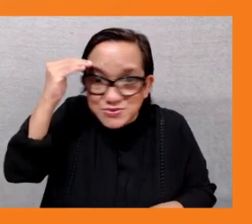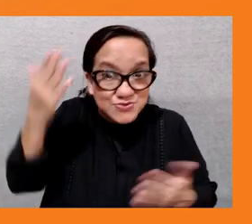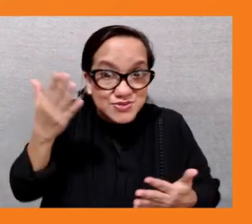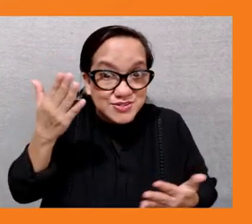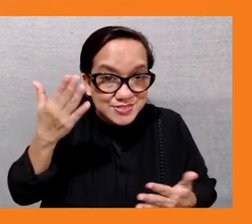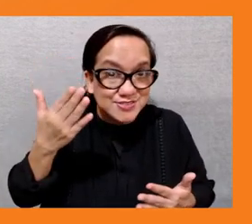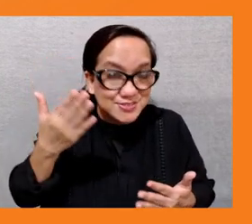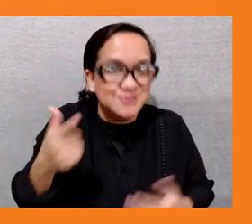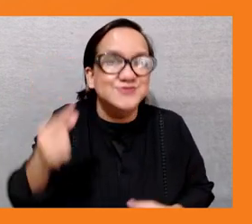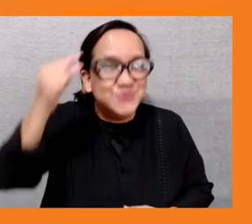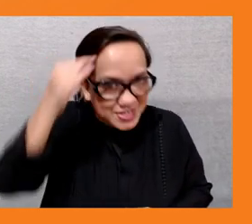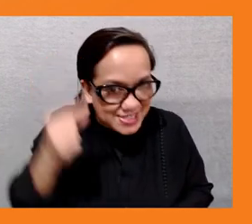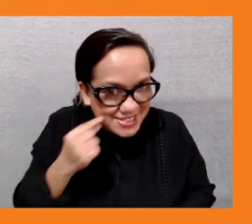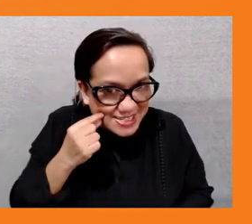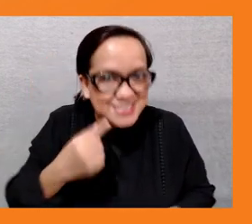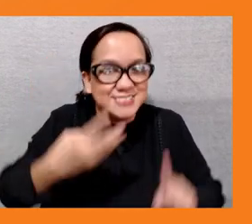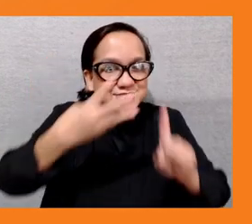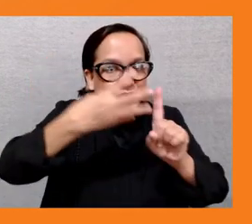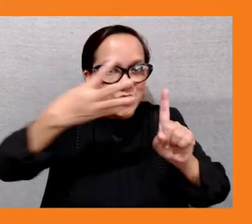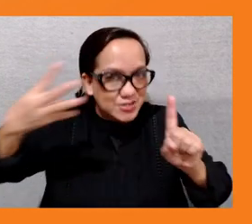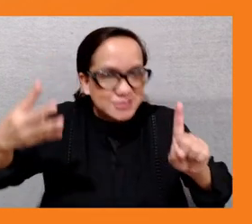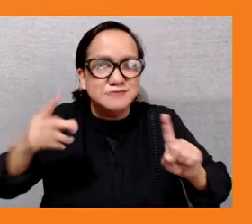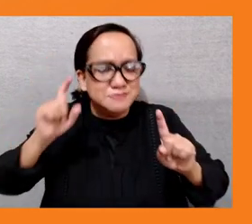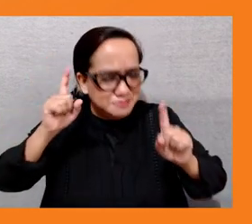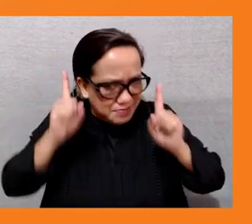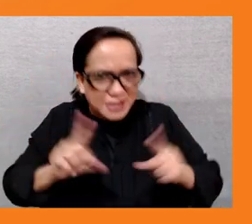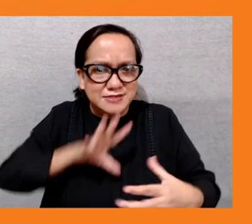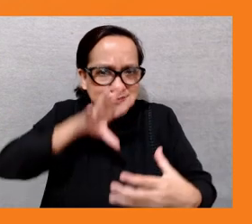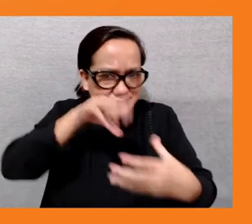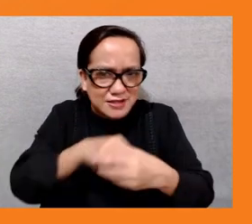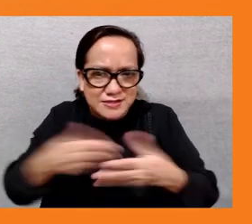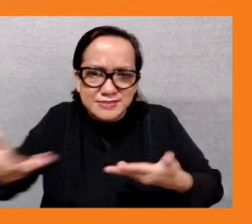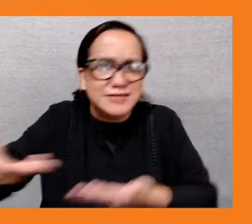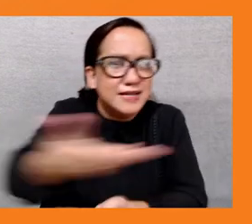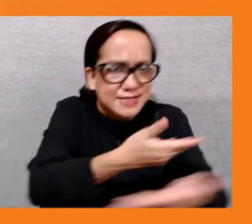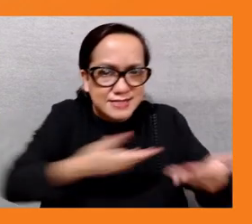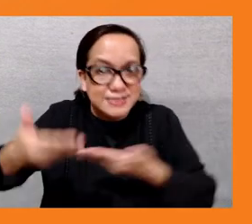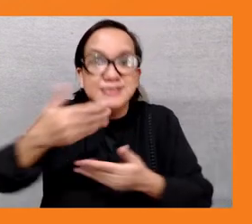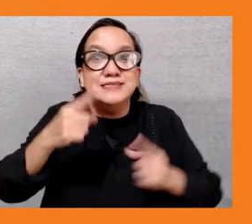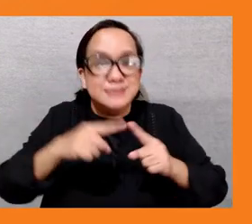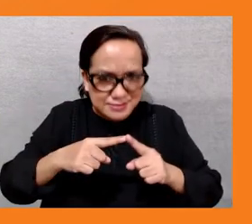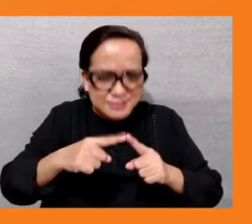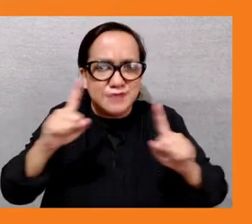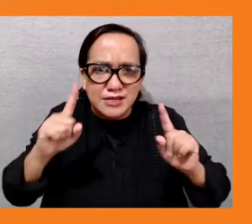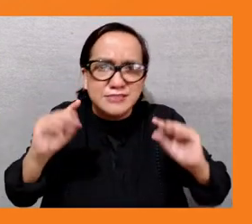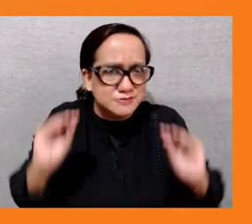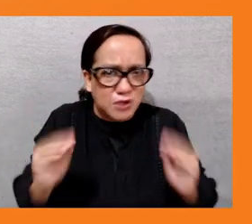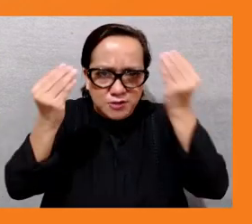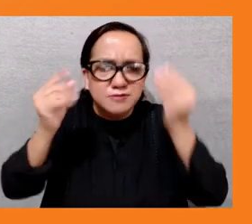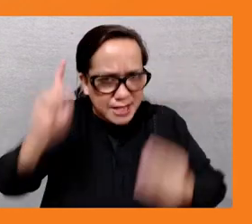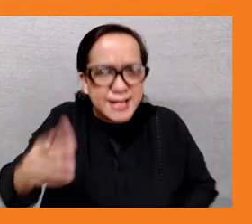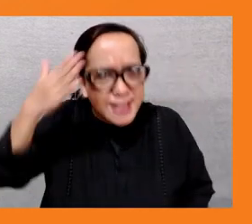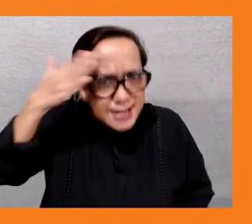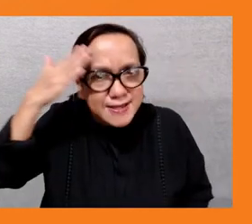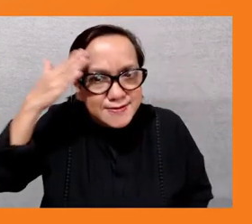to engage with boys and young men to promote gender qualities because they also play a vital role in this process as well not only for girls